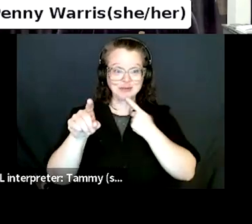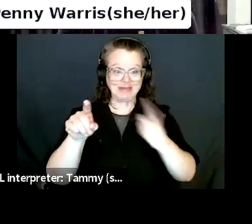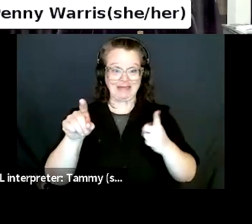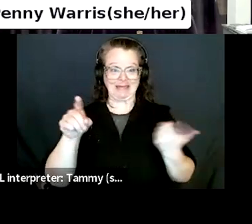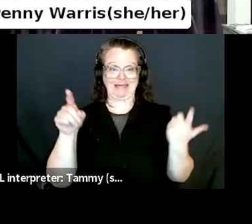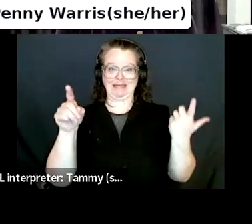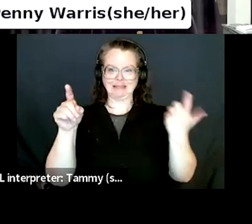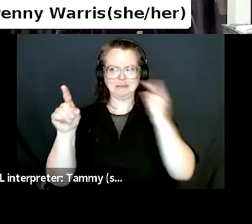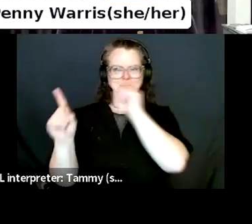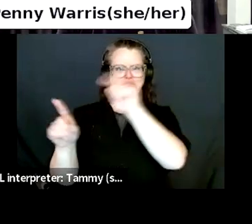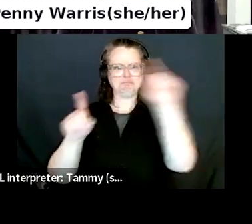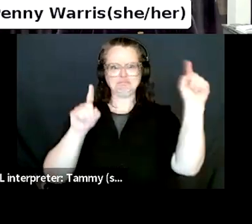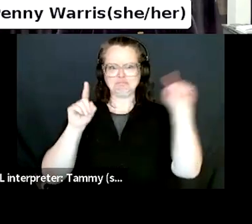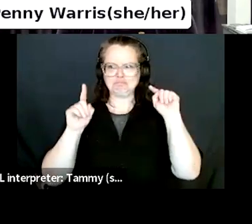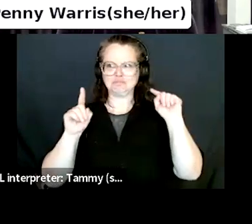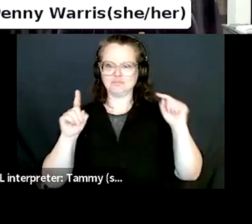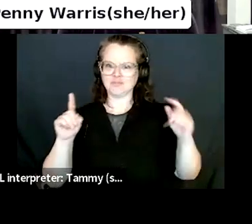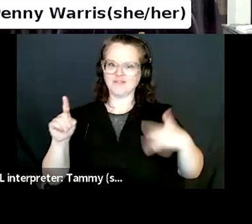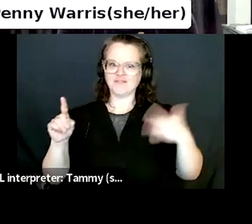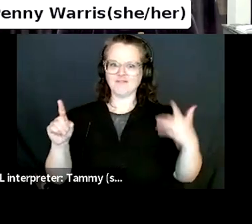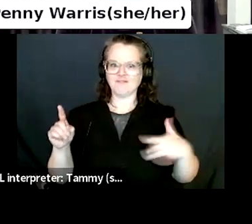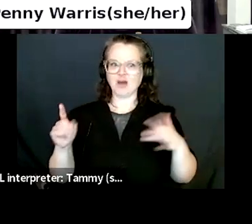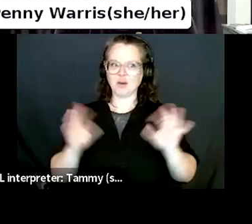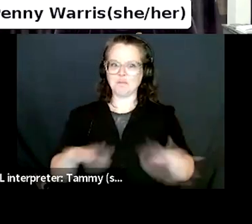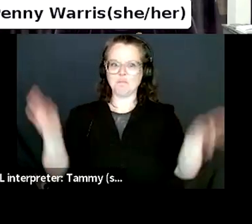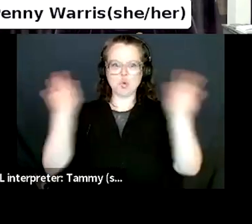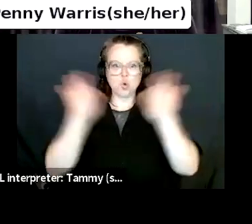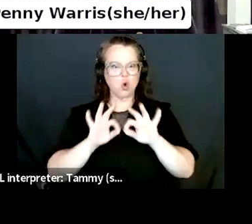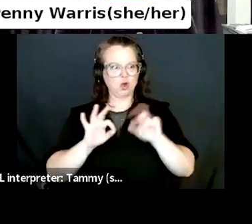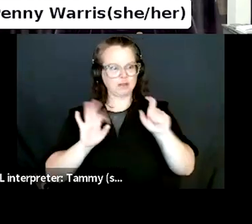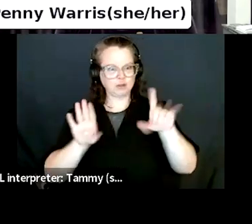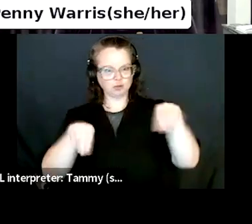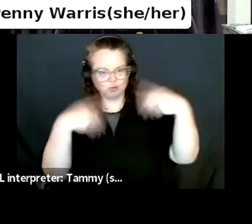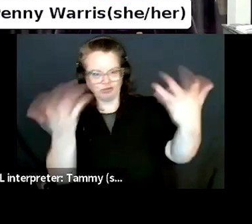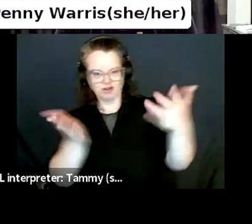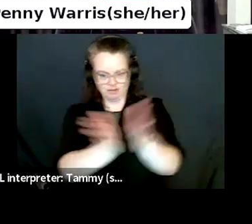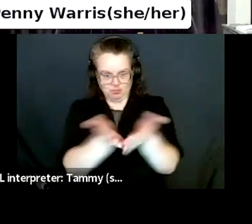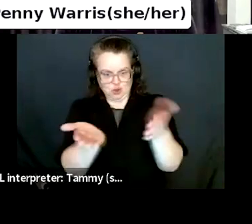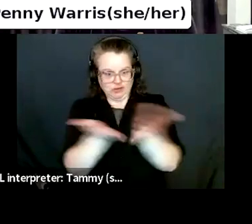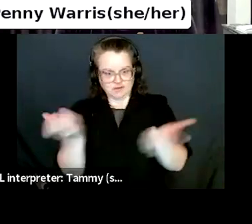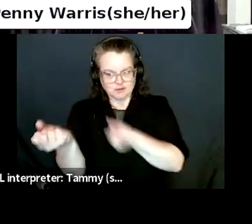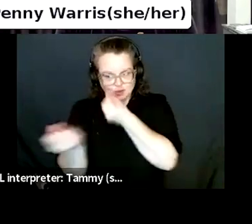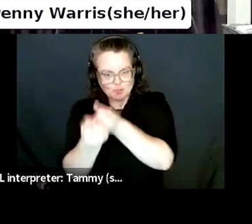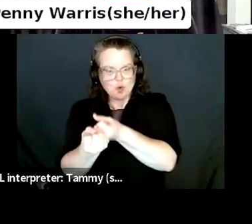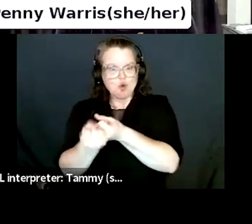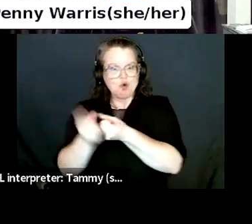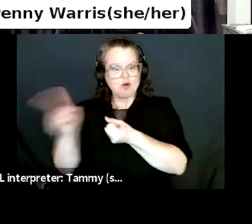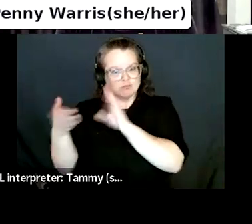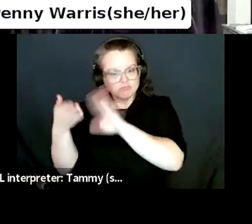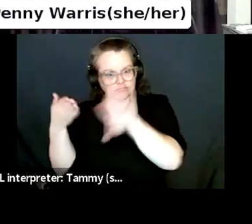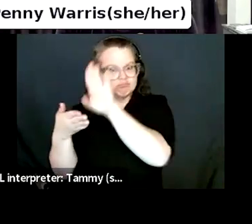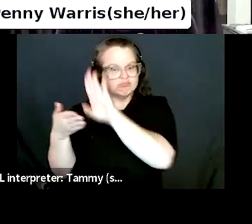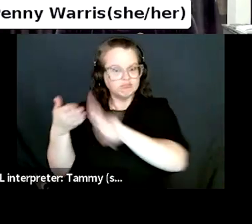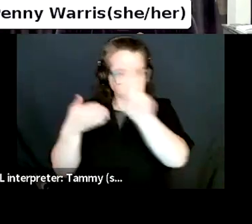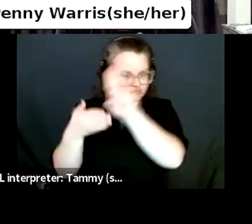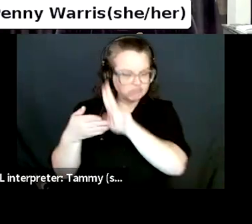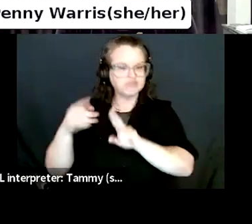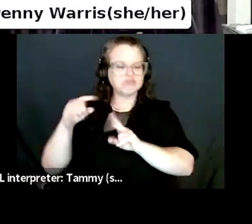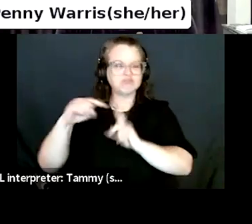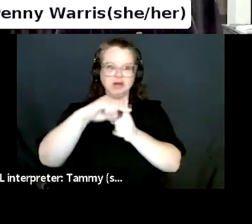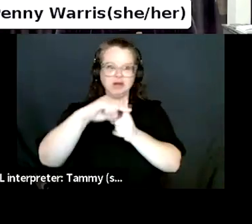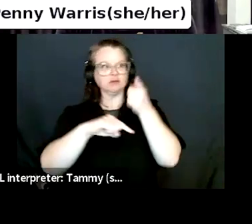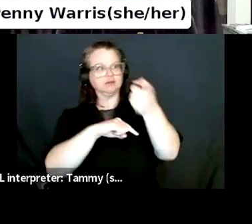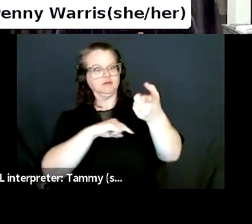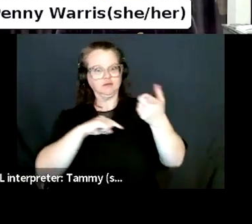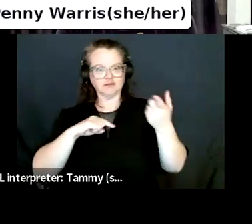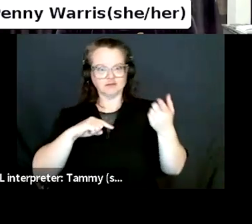support from the university, college and, and the schools. And yeah, and, and we're in a, an area downtown